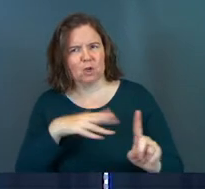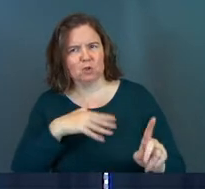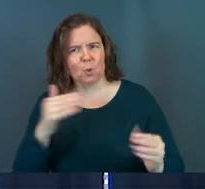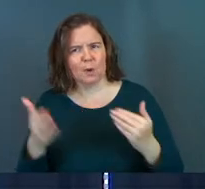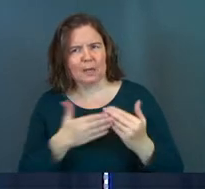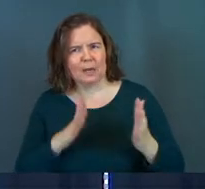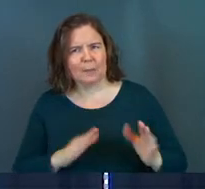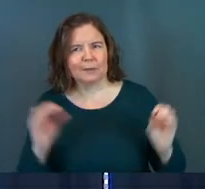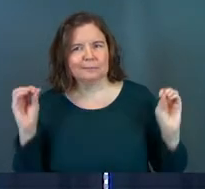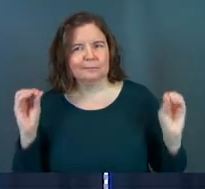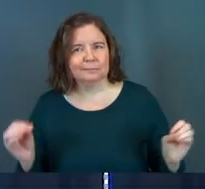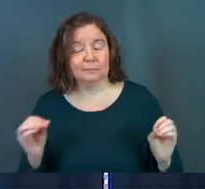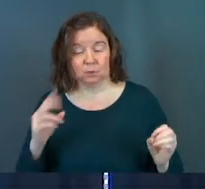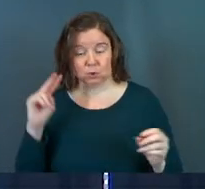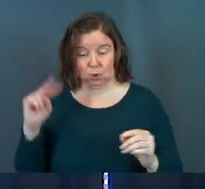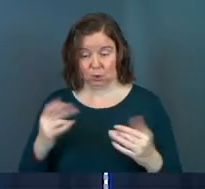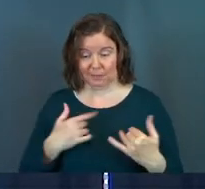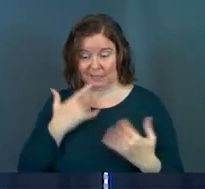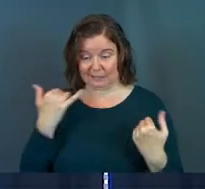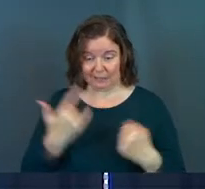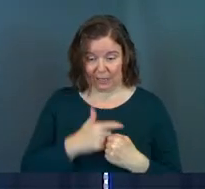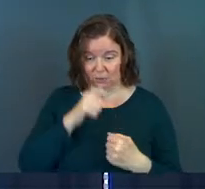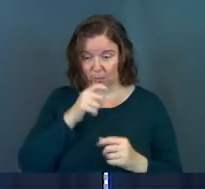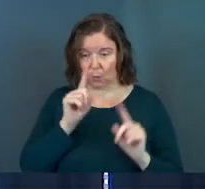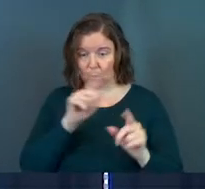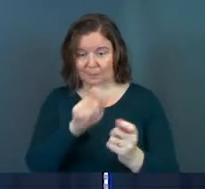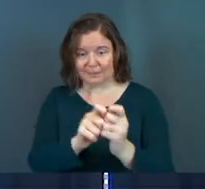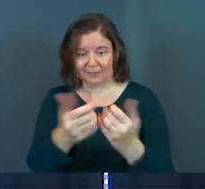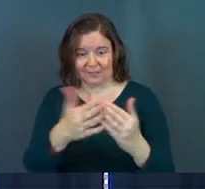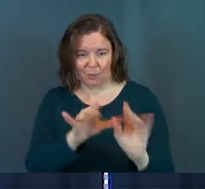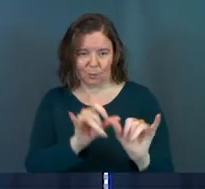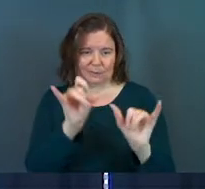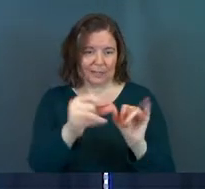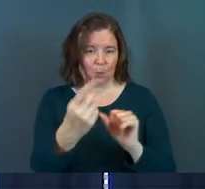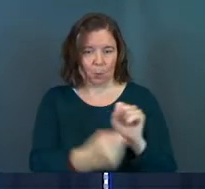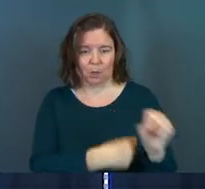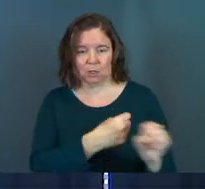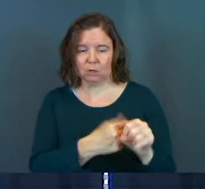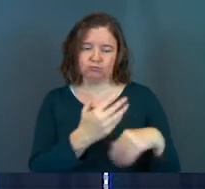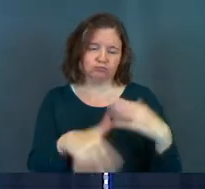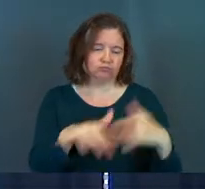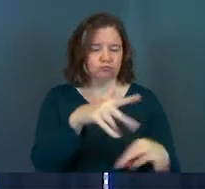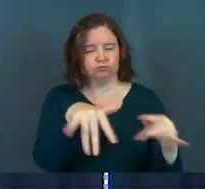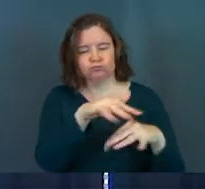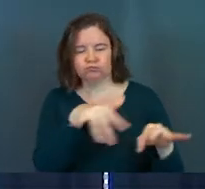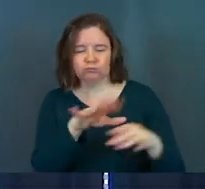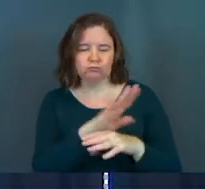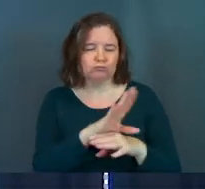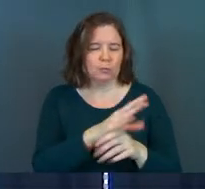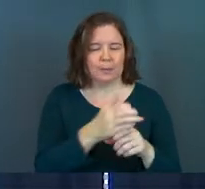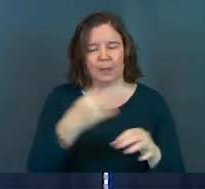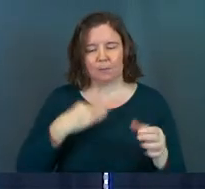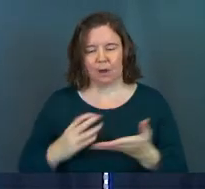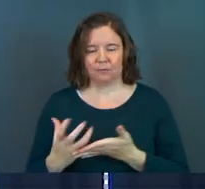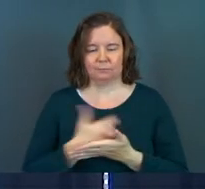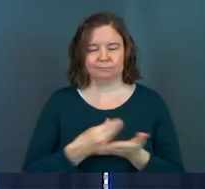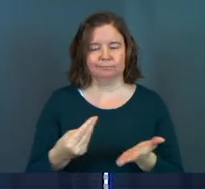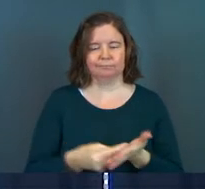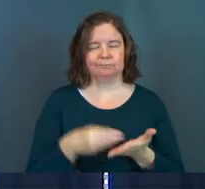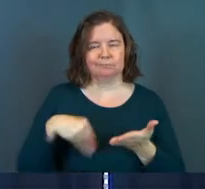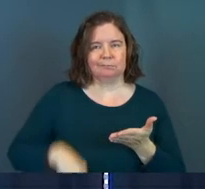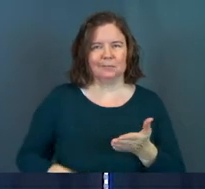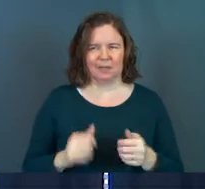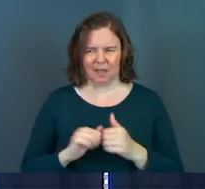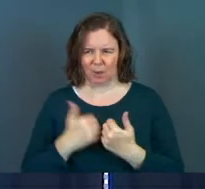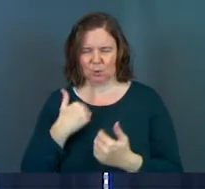Look here, you who say today or tomorrow we are going to a certain town and we'll stay there a year. We'll do business there and make a profit. How